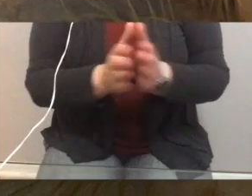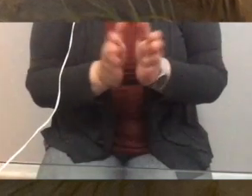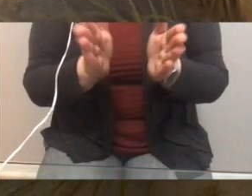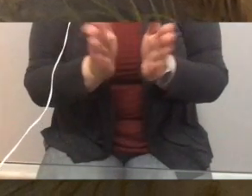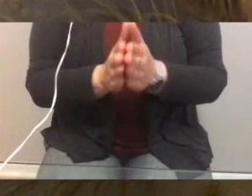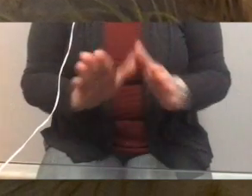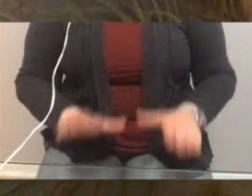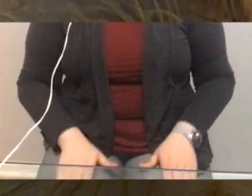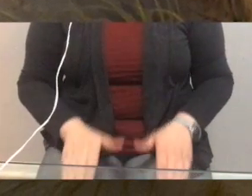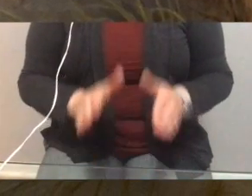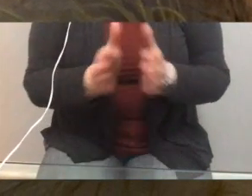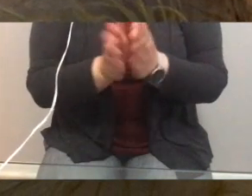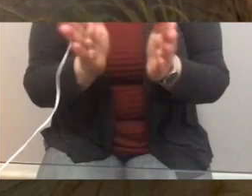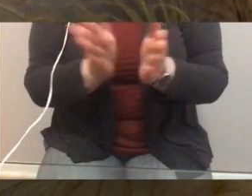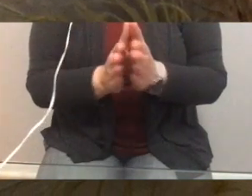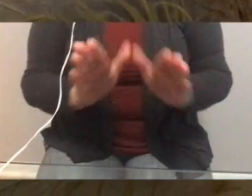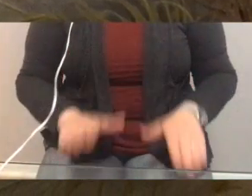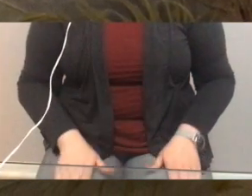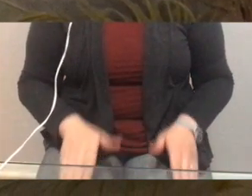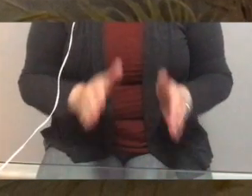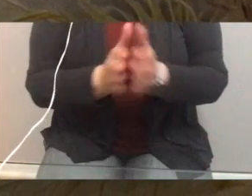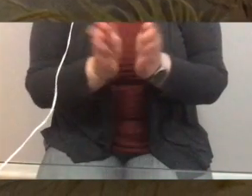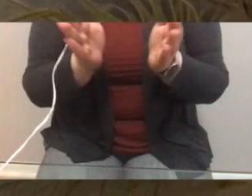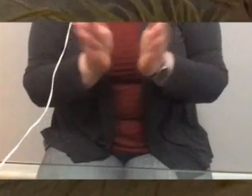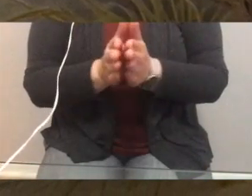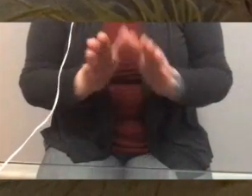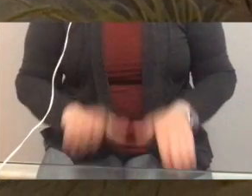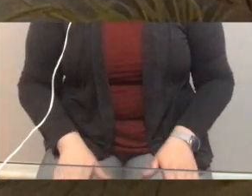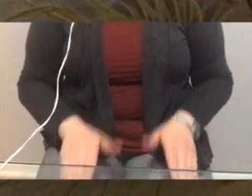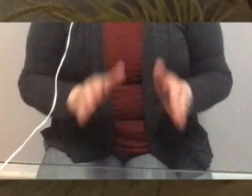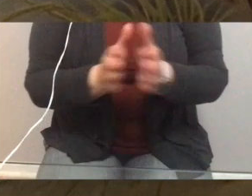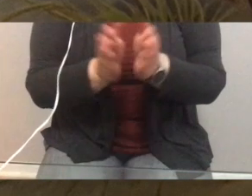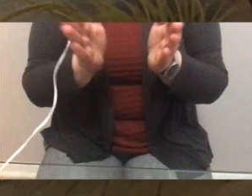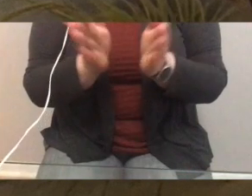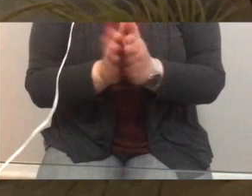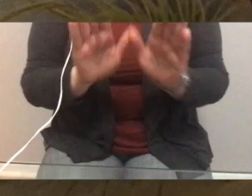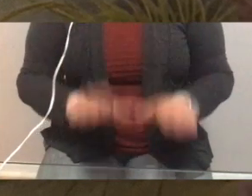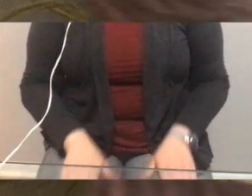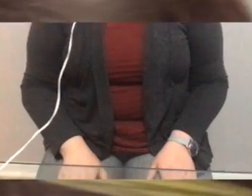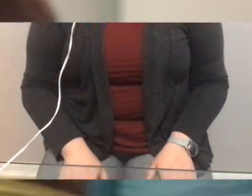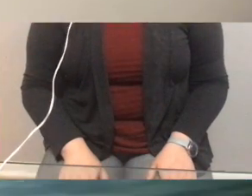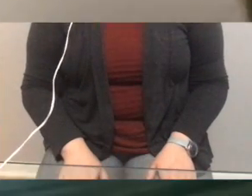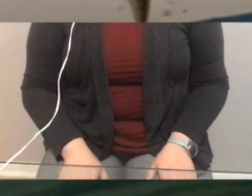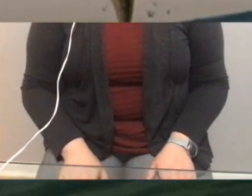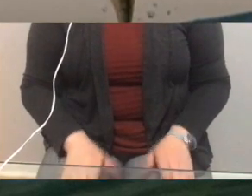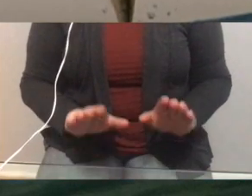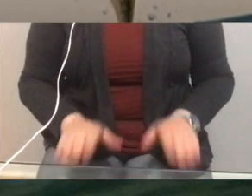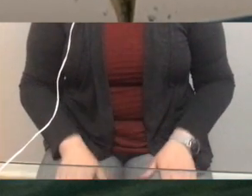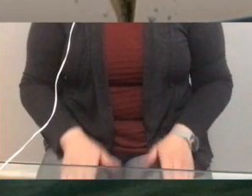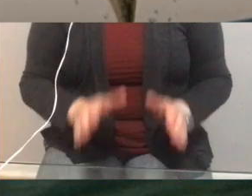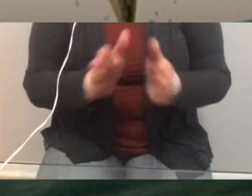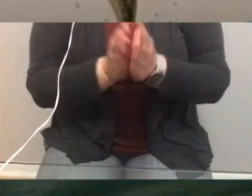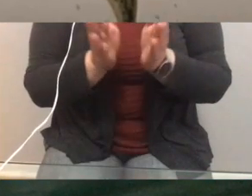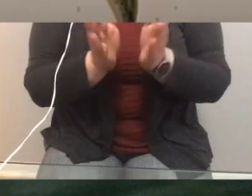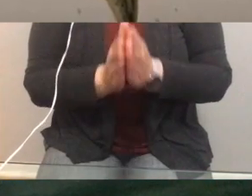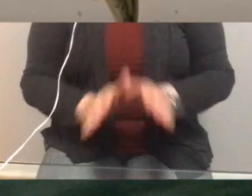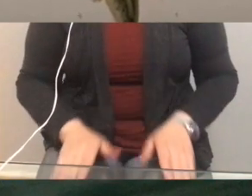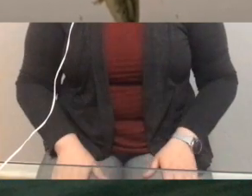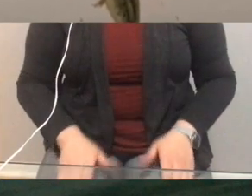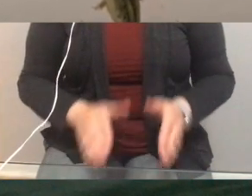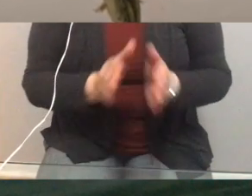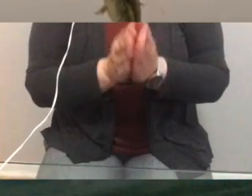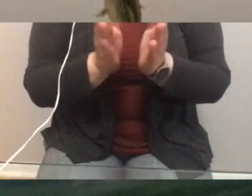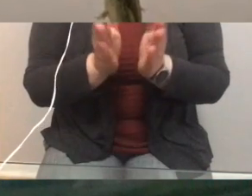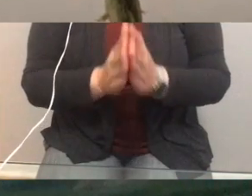Georgie. With a straw, dear Georgie, dear Georgie. With a straw. The straw is